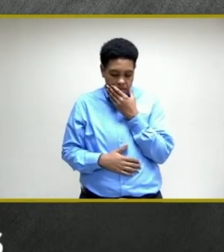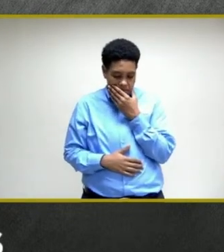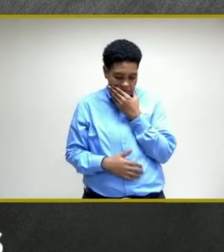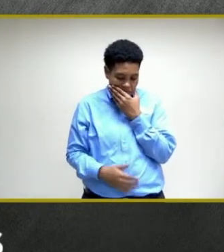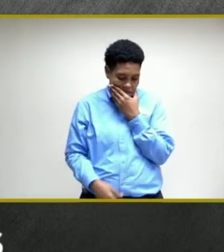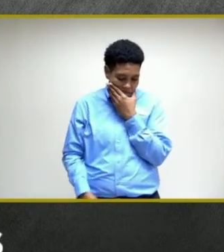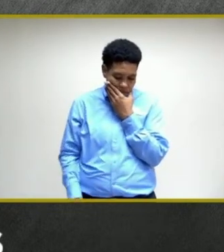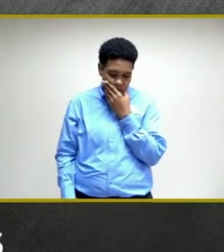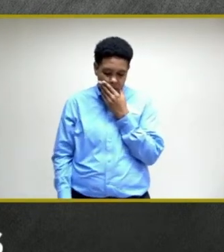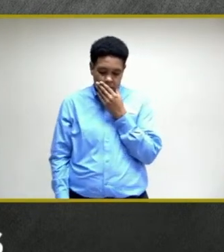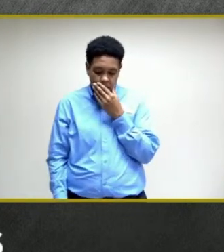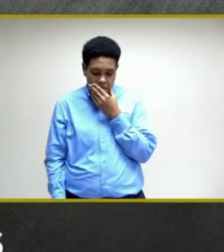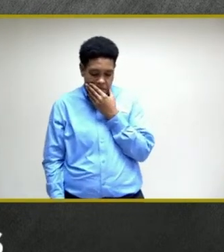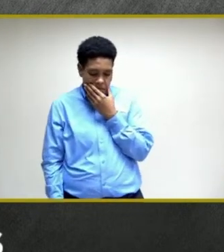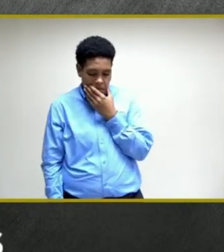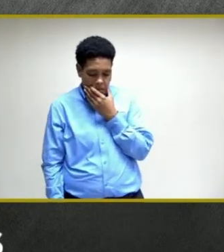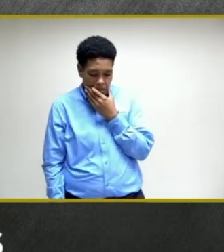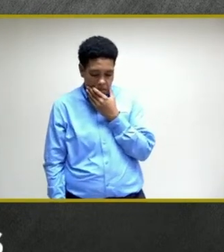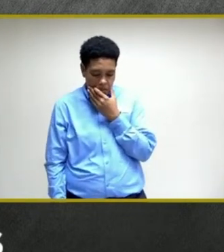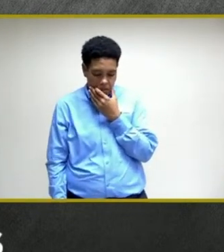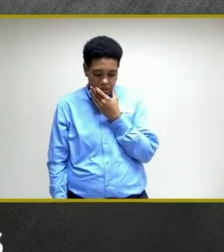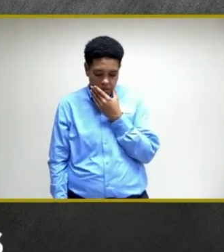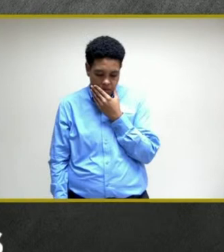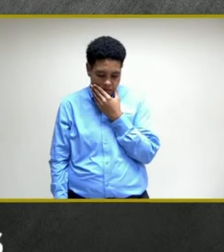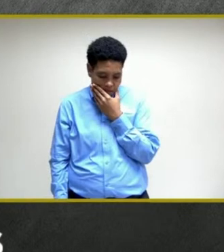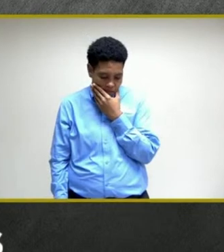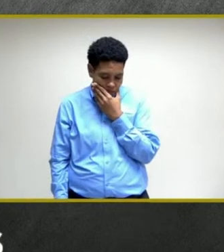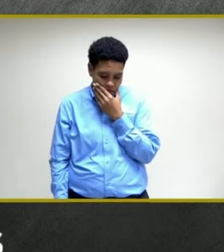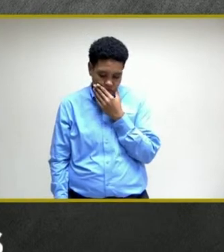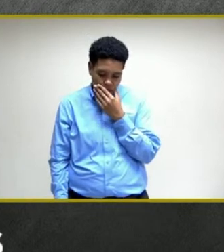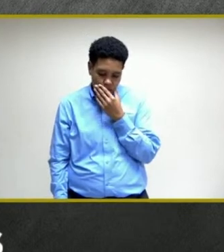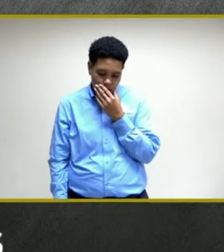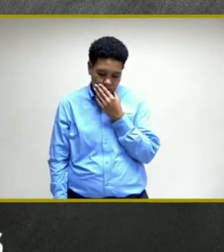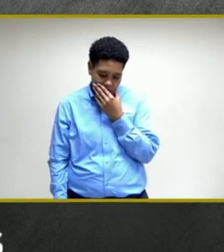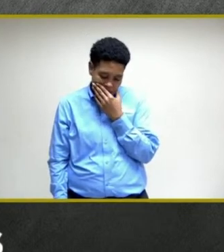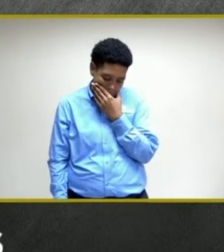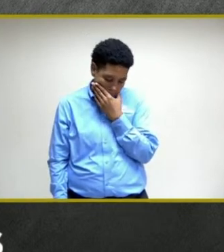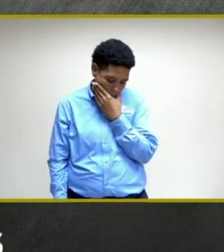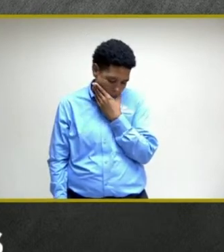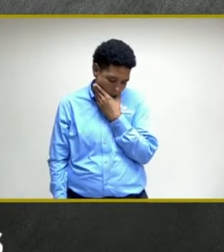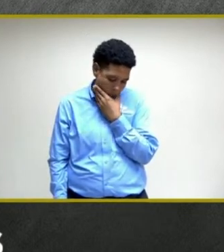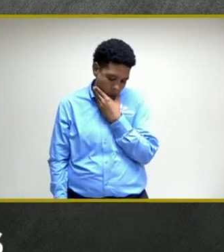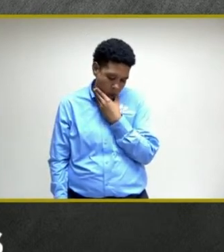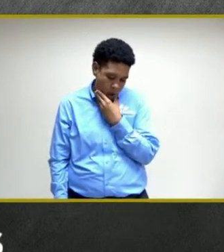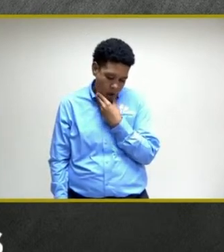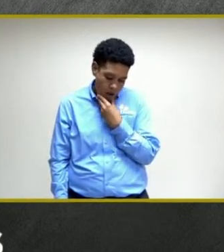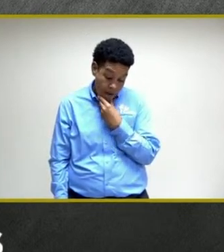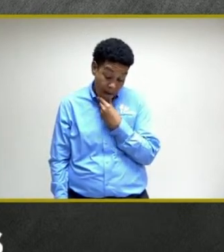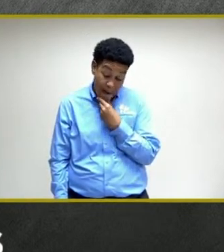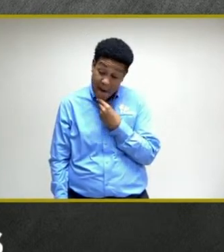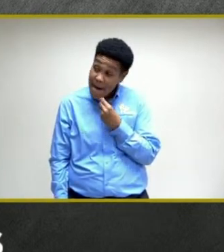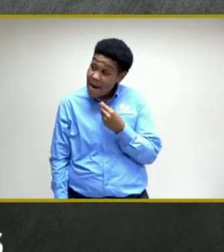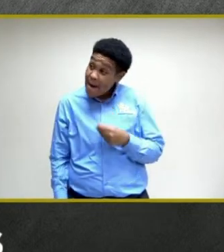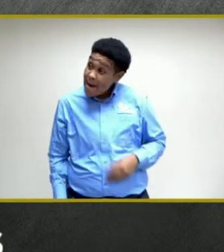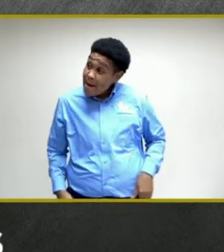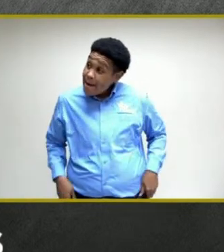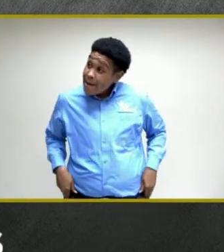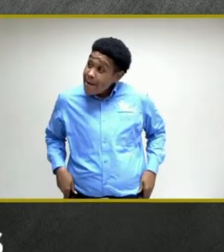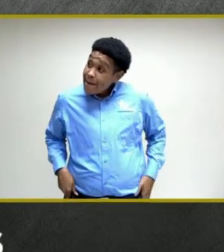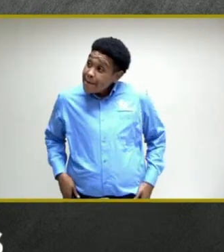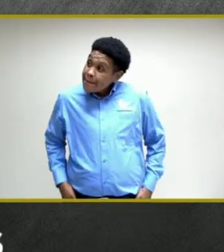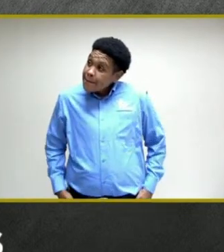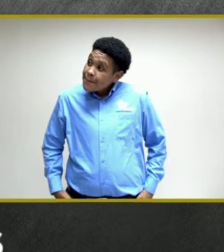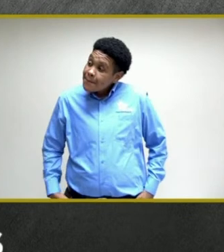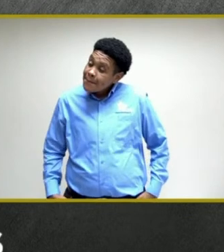when you approach these parents to get their consent for their children, including school-aged children for vaccination, what if